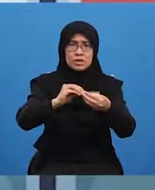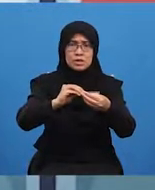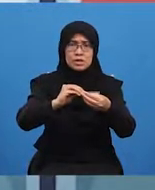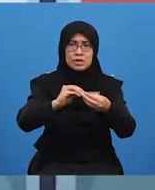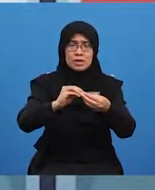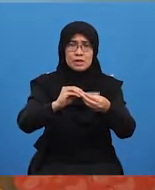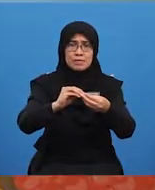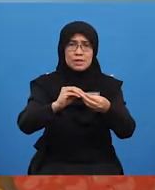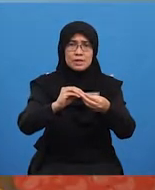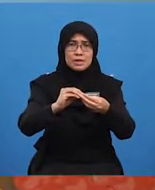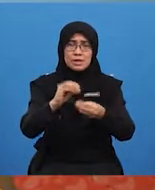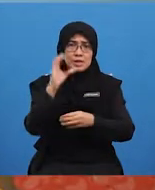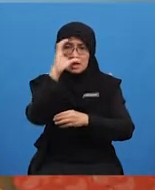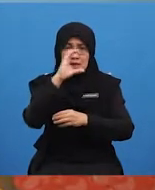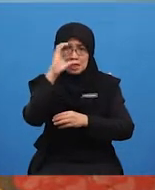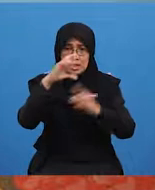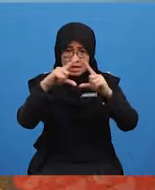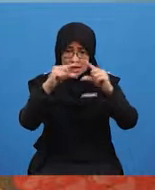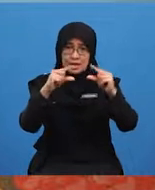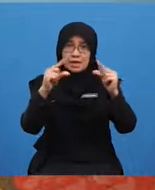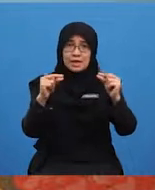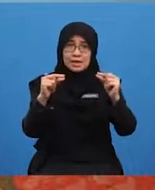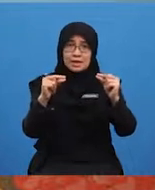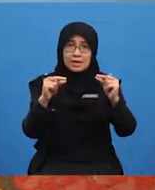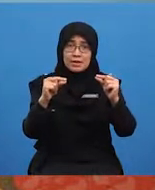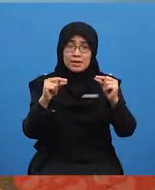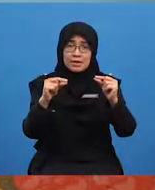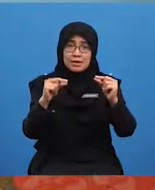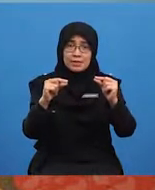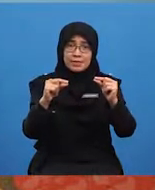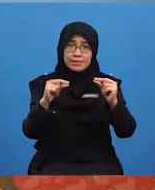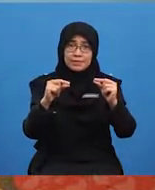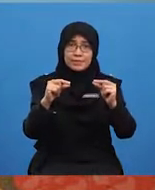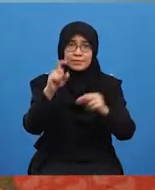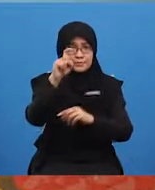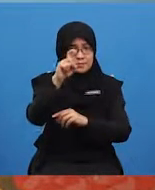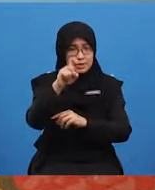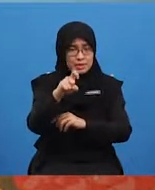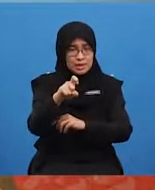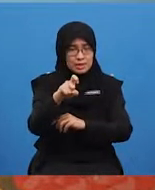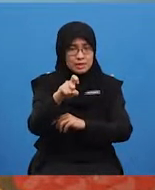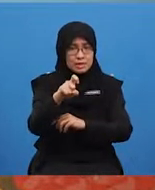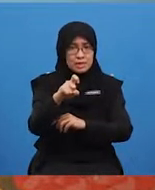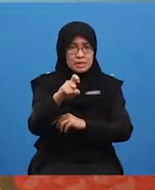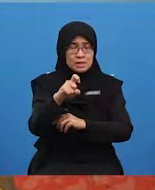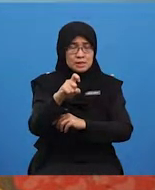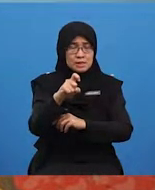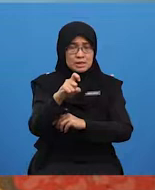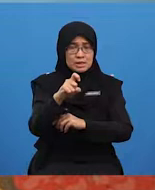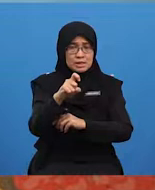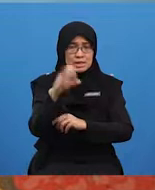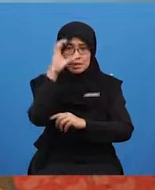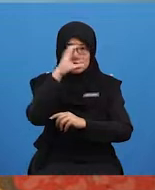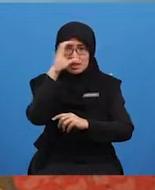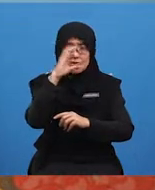sausage? Make sure to get all 6 words before Yolo chows